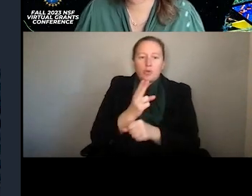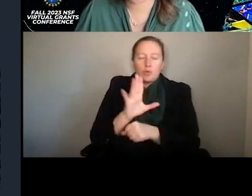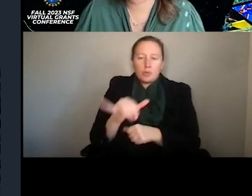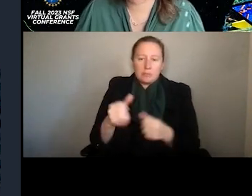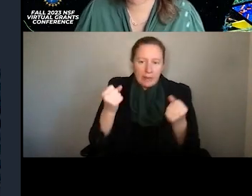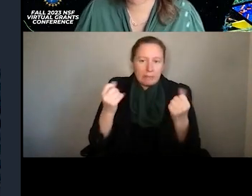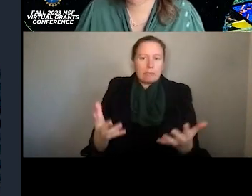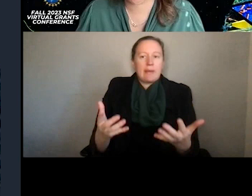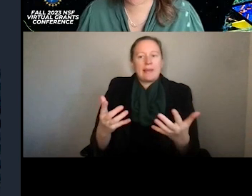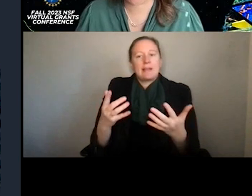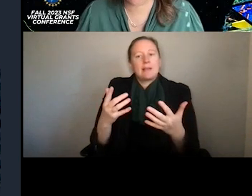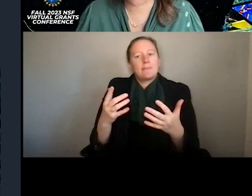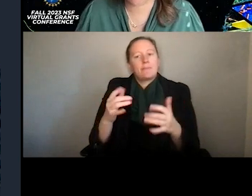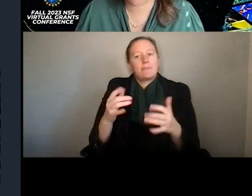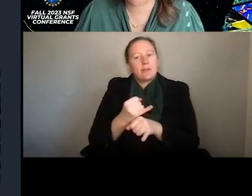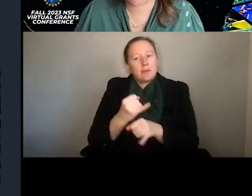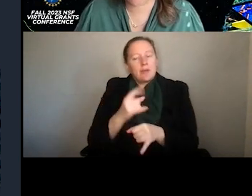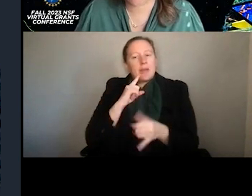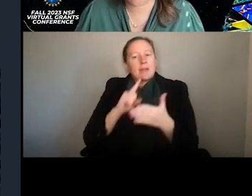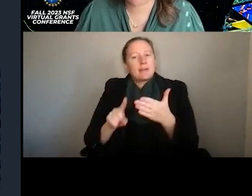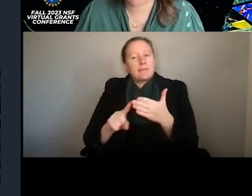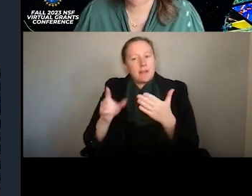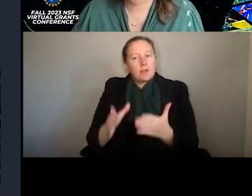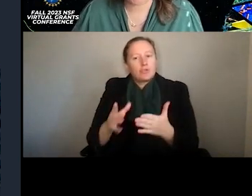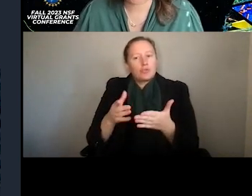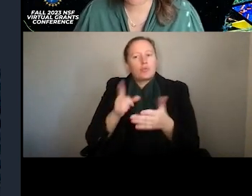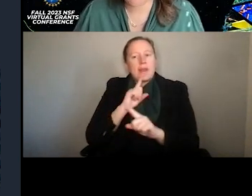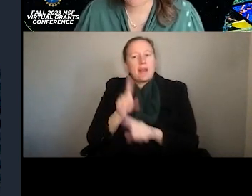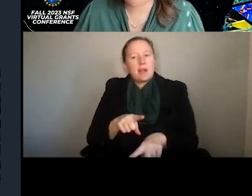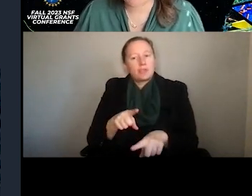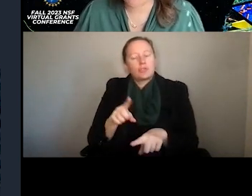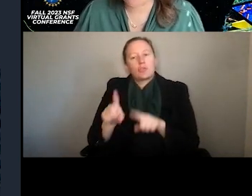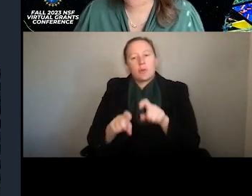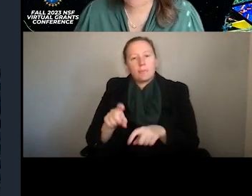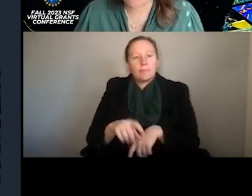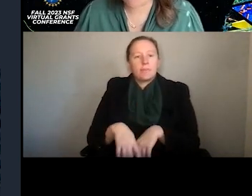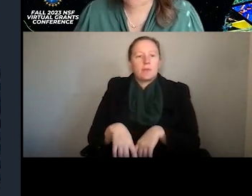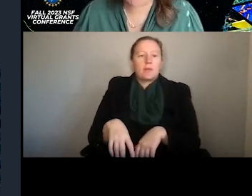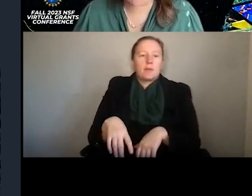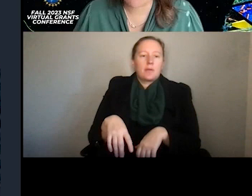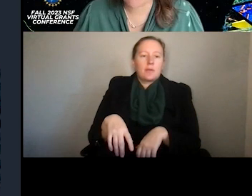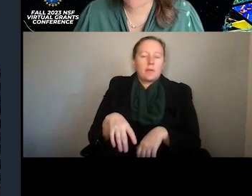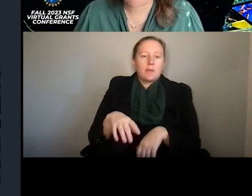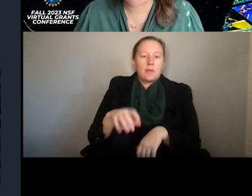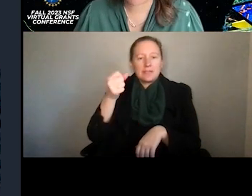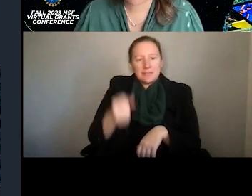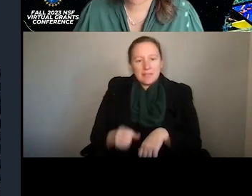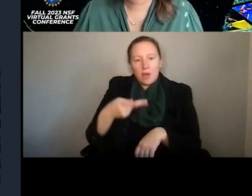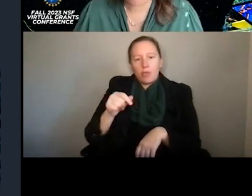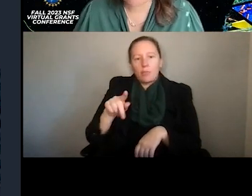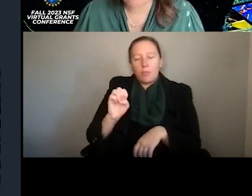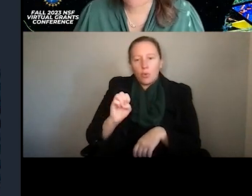and investigators to address their own specific questions. So these include things like South Pole Station, the research vessels,